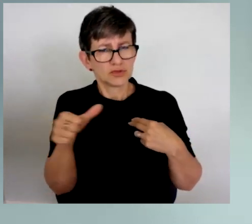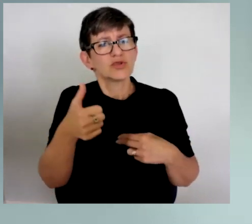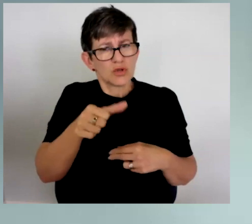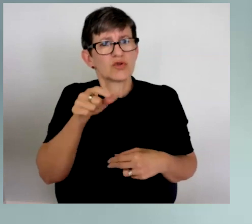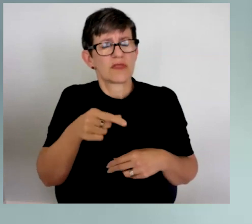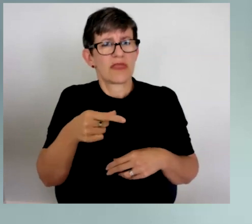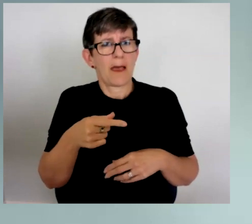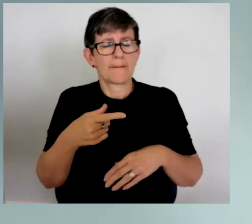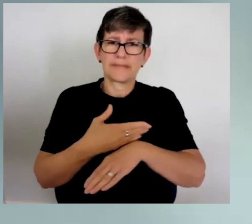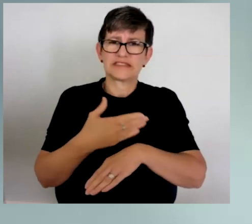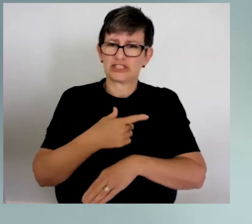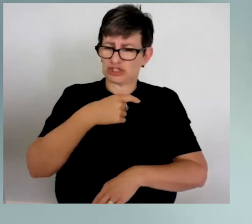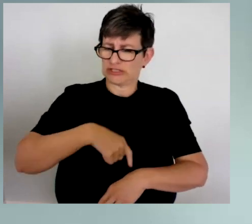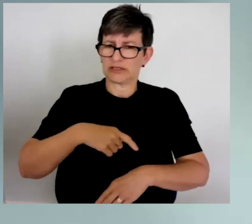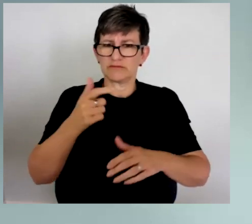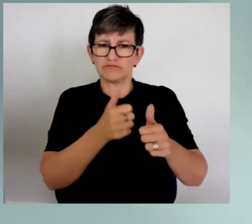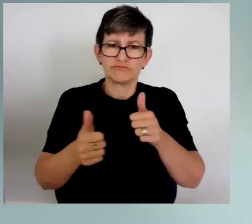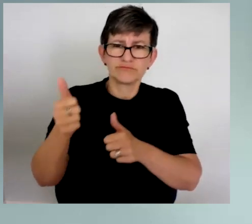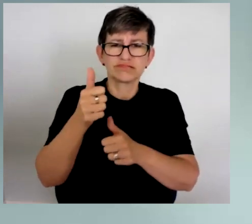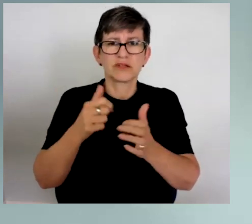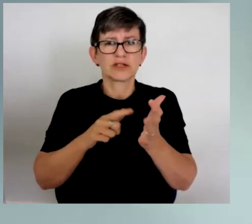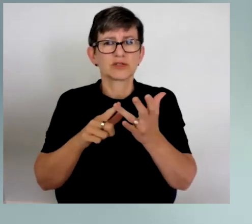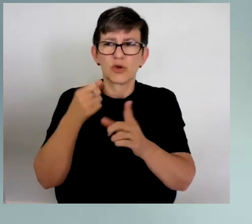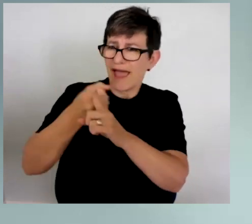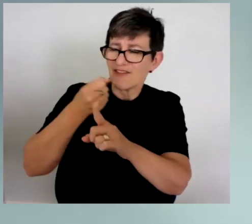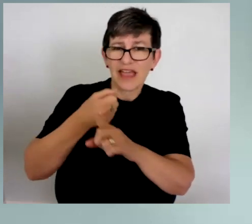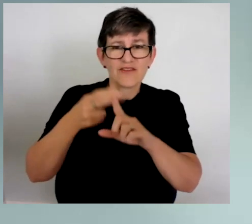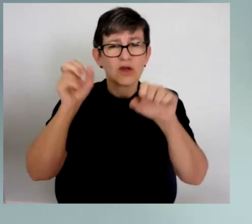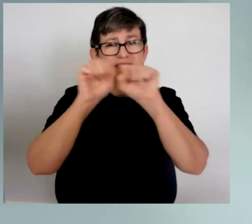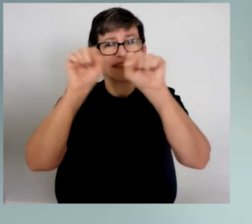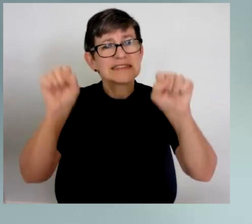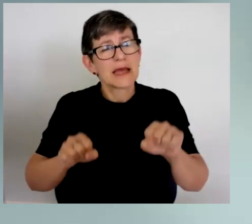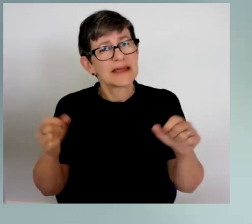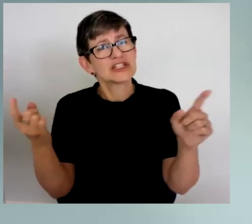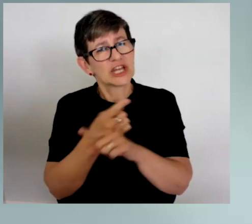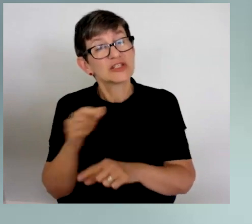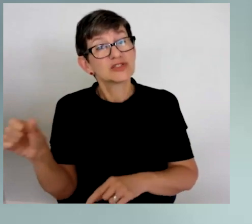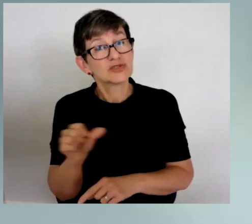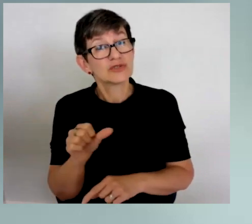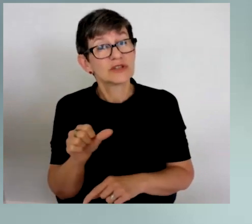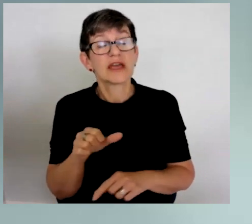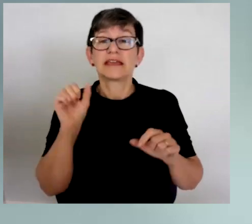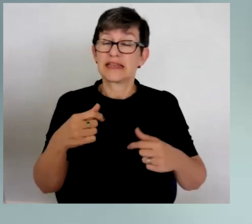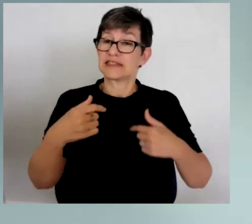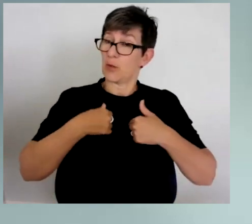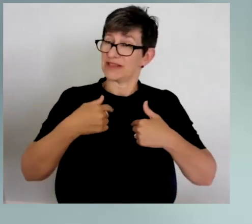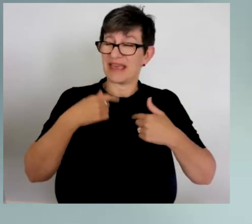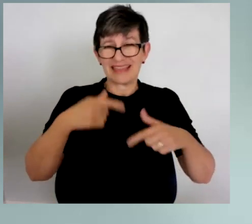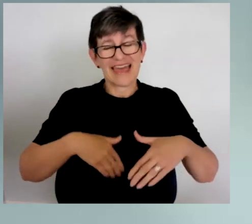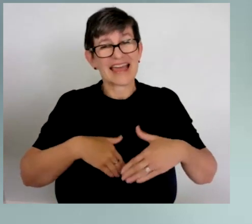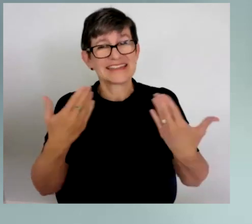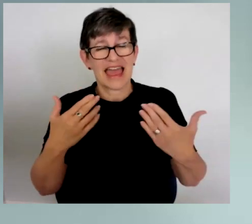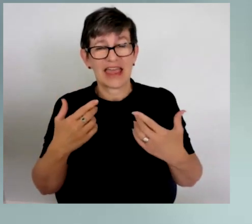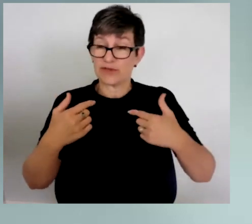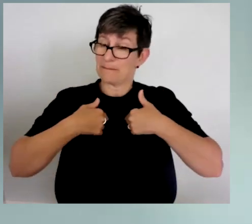to advocate for systemic change. Now, I was the person being left behind on that